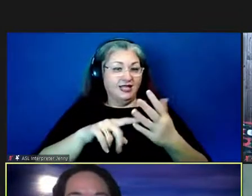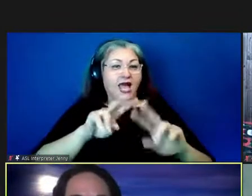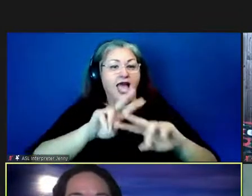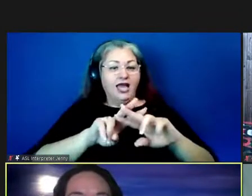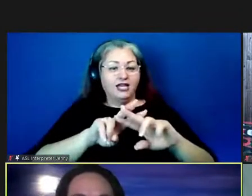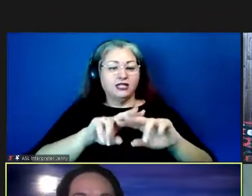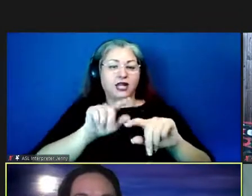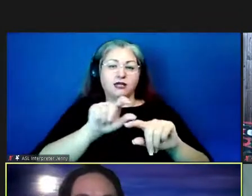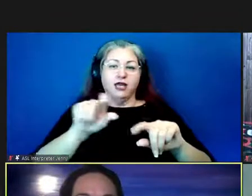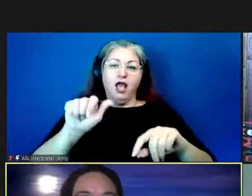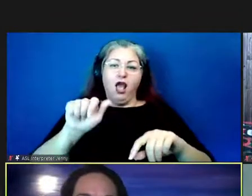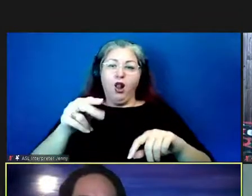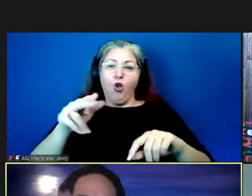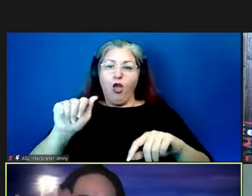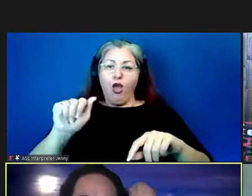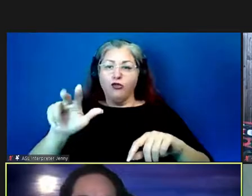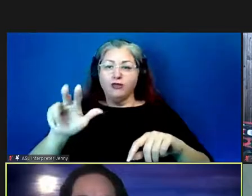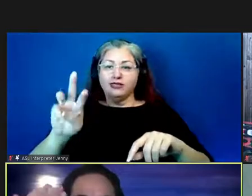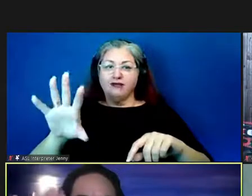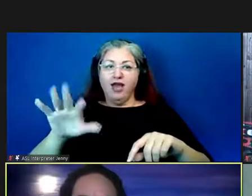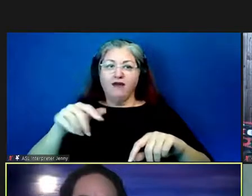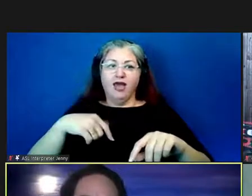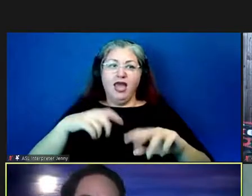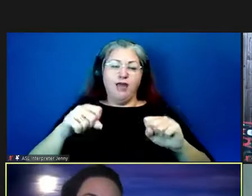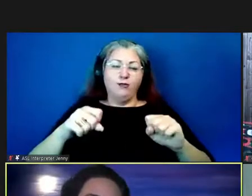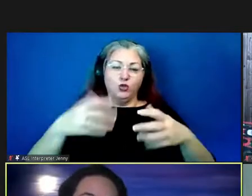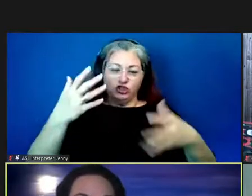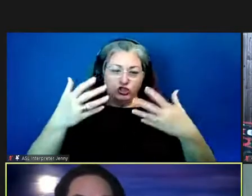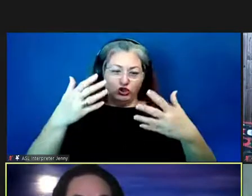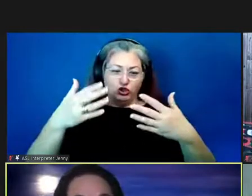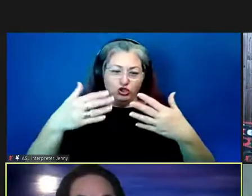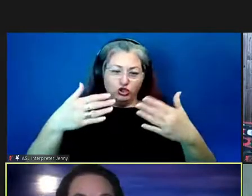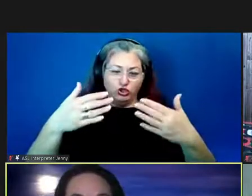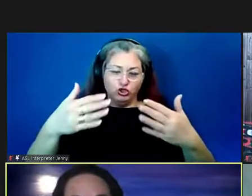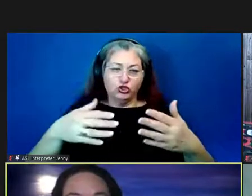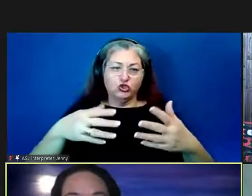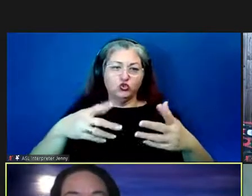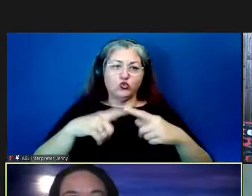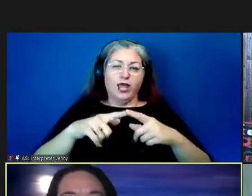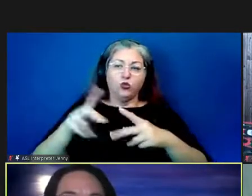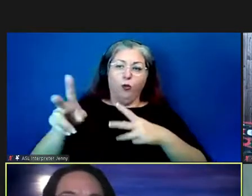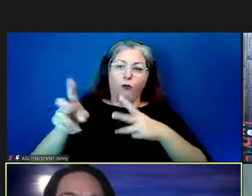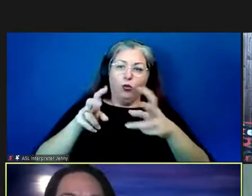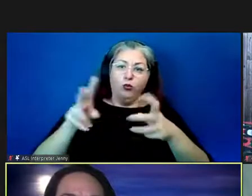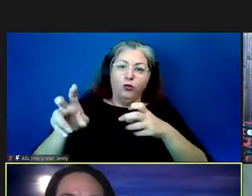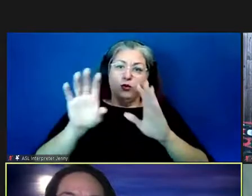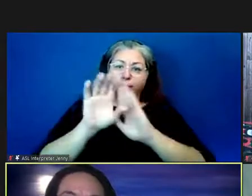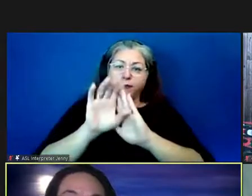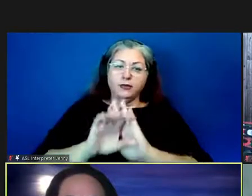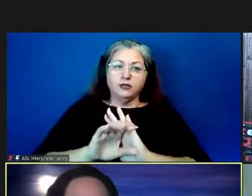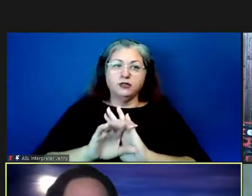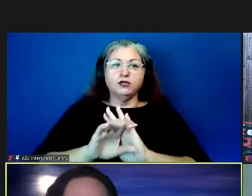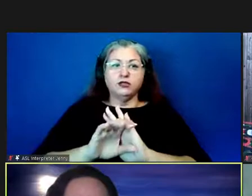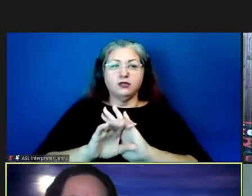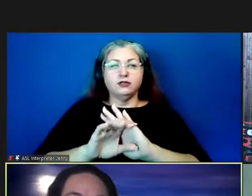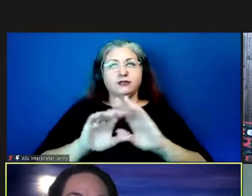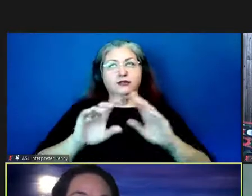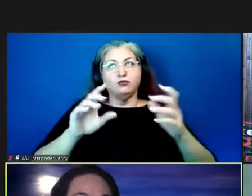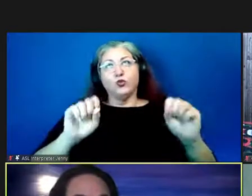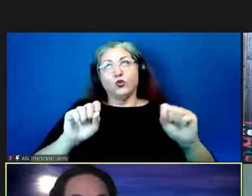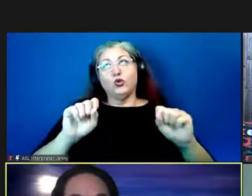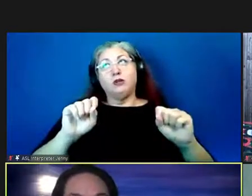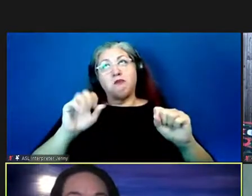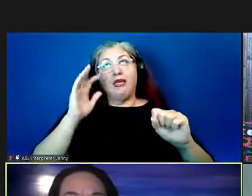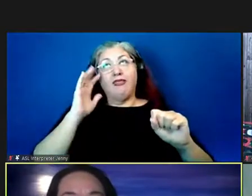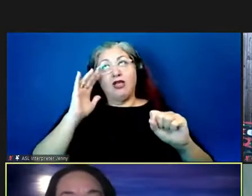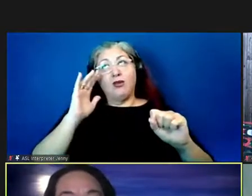with aloha 365 and i could run through you know things and pull images to theoretically you could